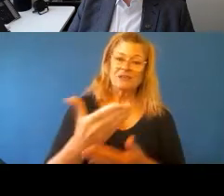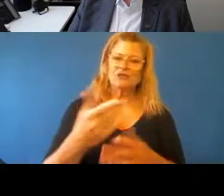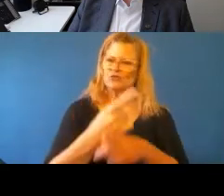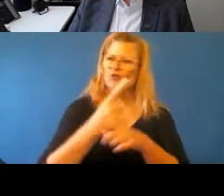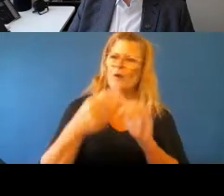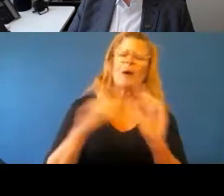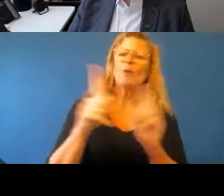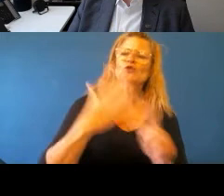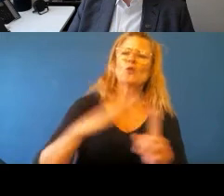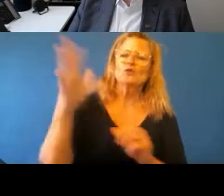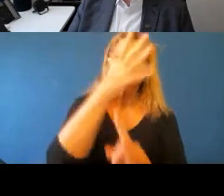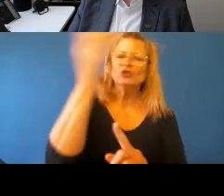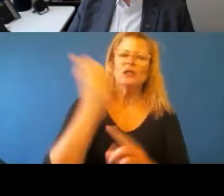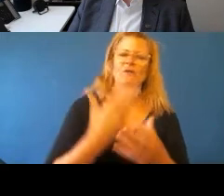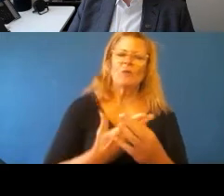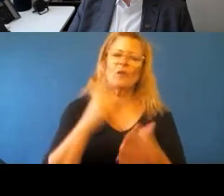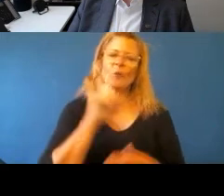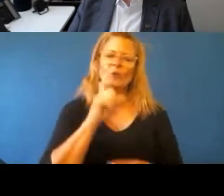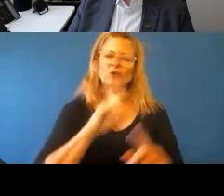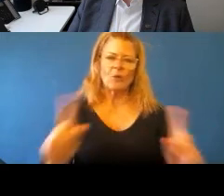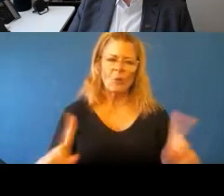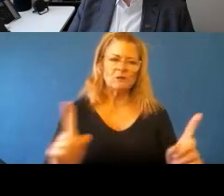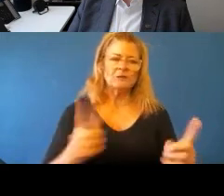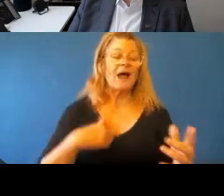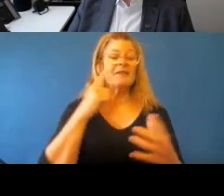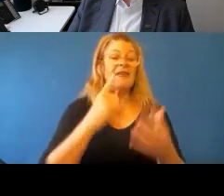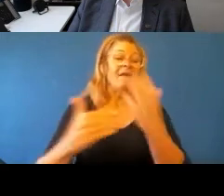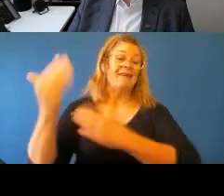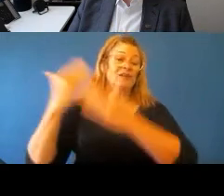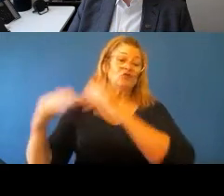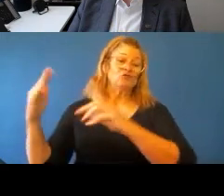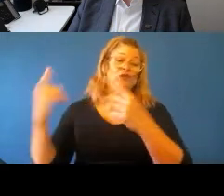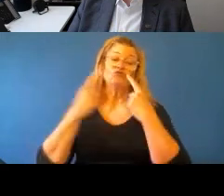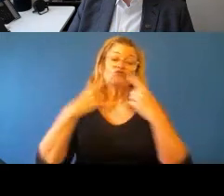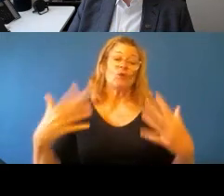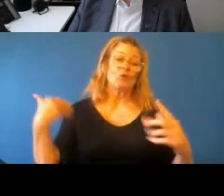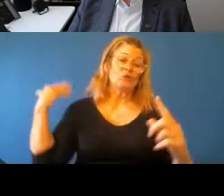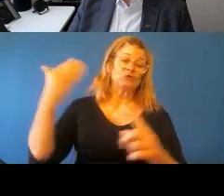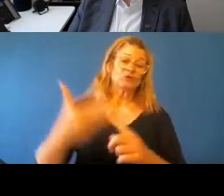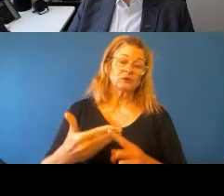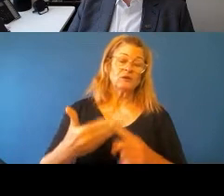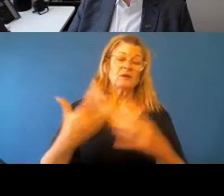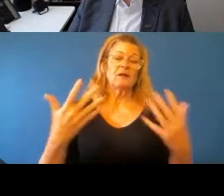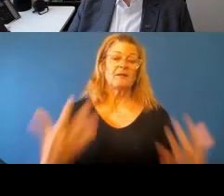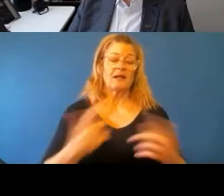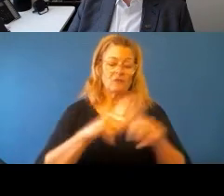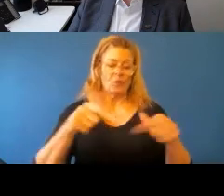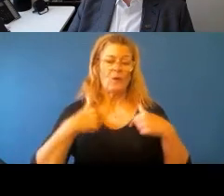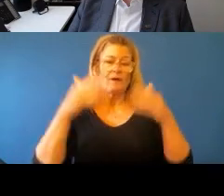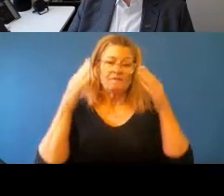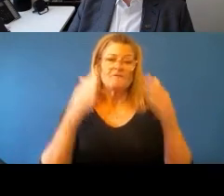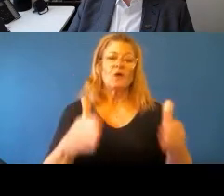water. I think we've historically, and I think this is a challenge for governments, have focused on